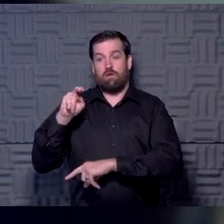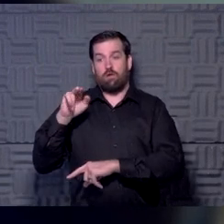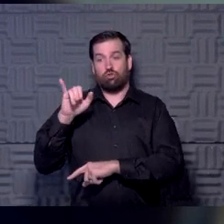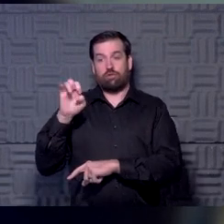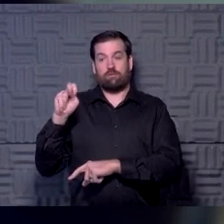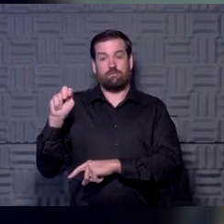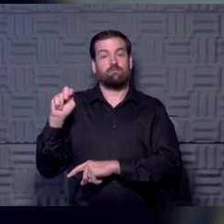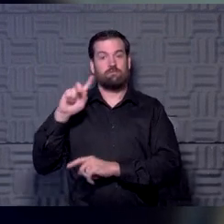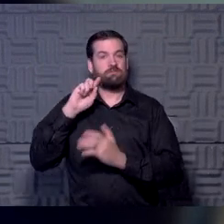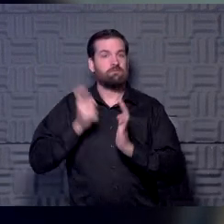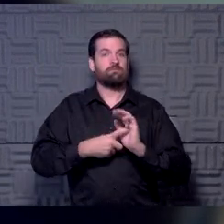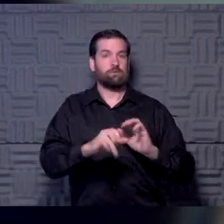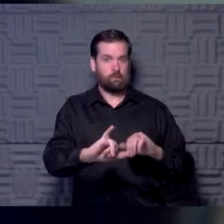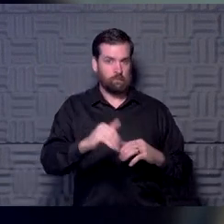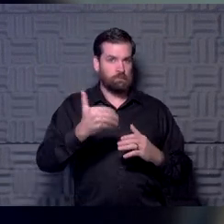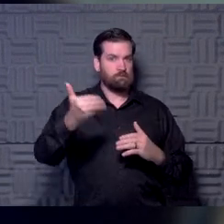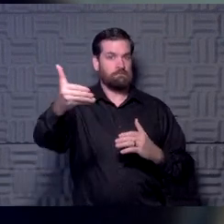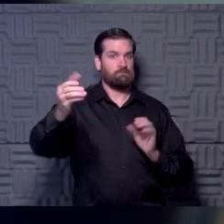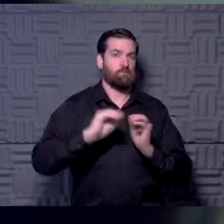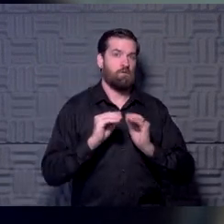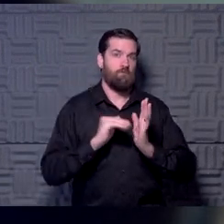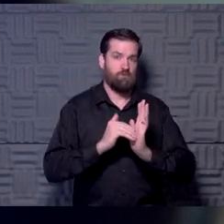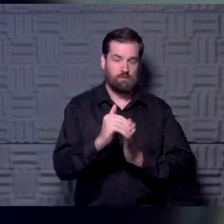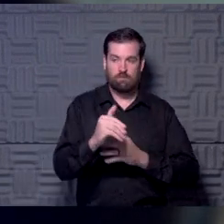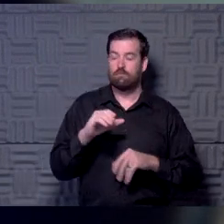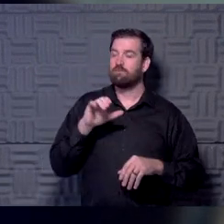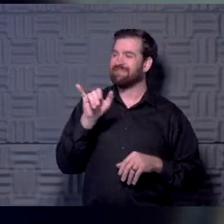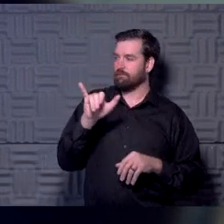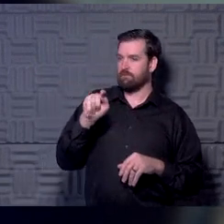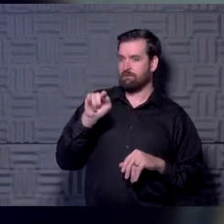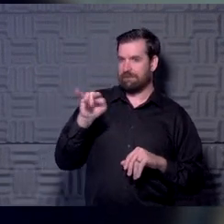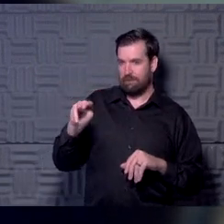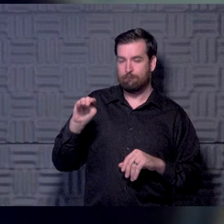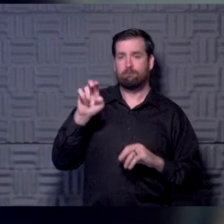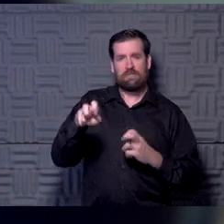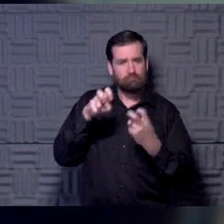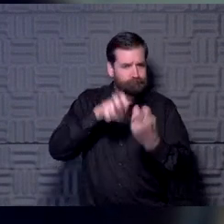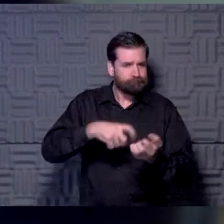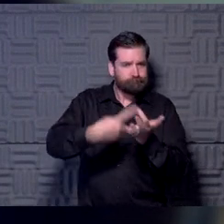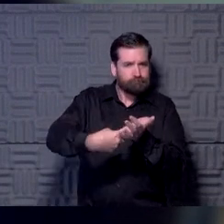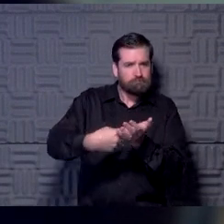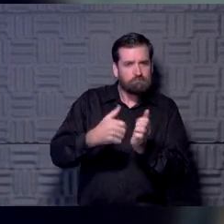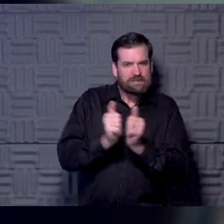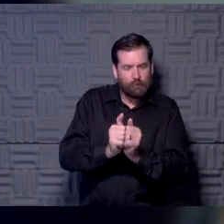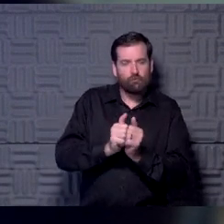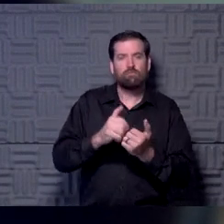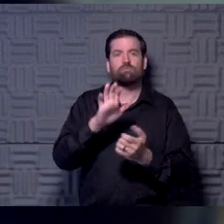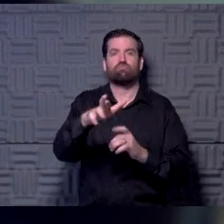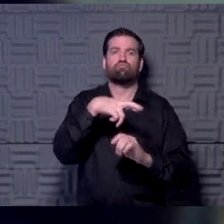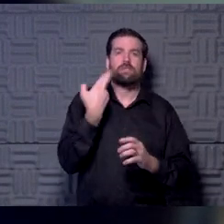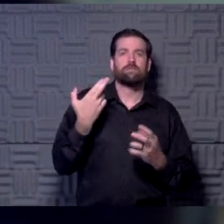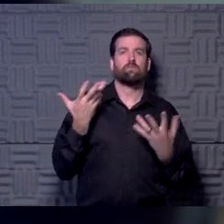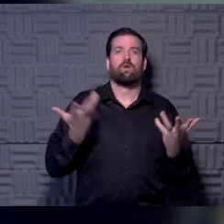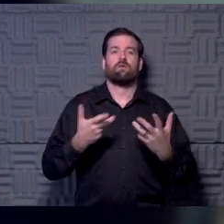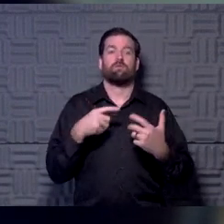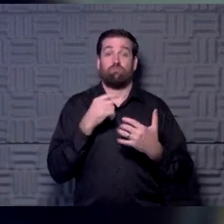down and I think it's the same thing as with Tim. would say, you know, we need to talk about this together. What are your risks? And in most cases right now, I would say with